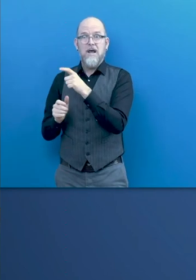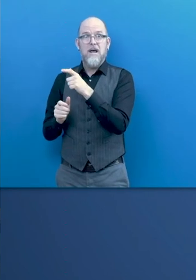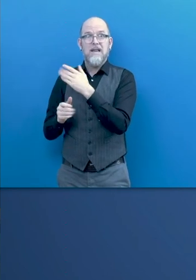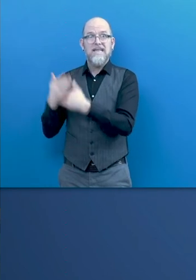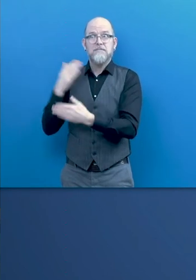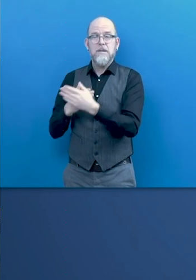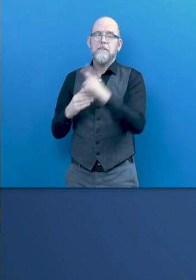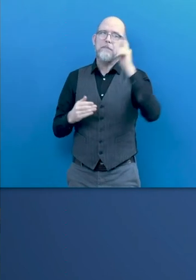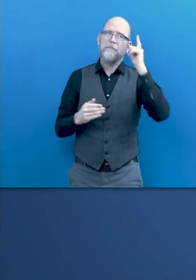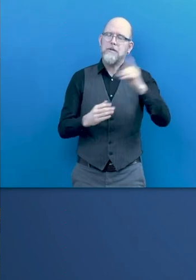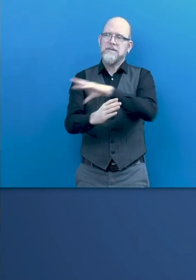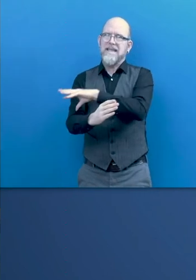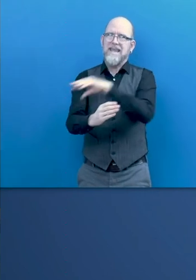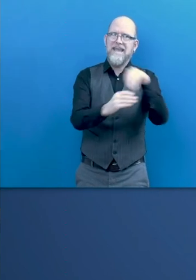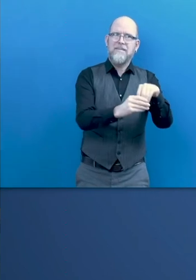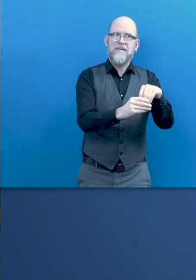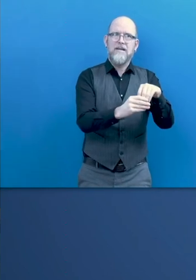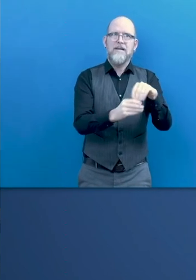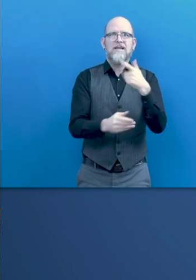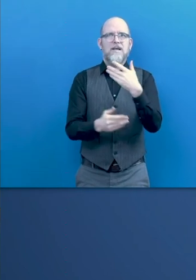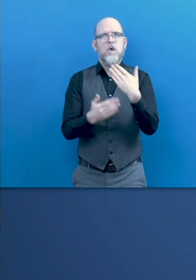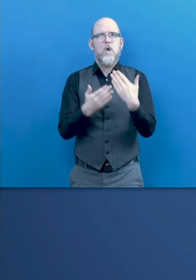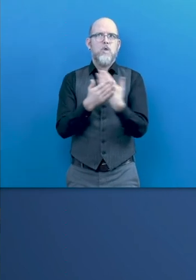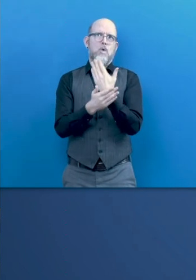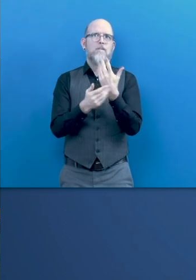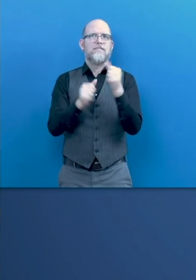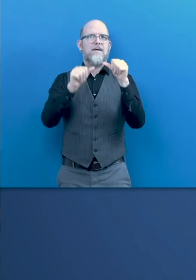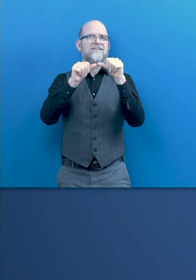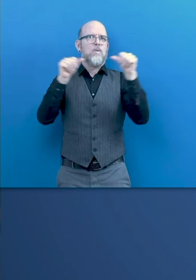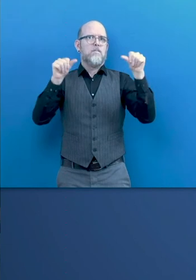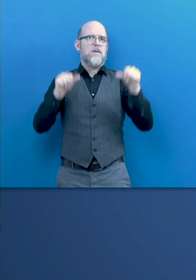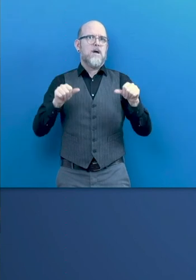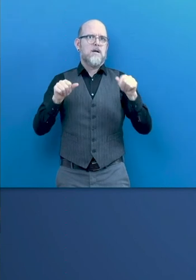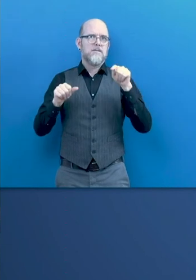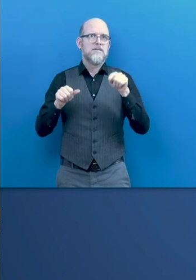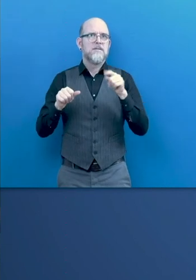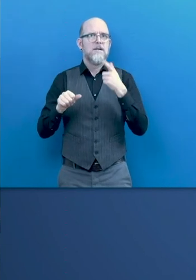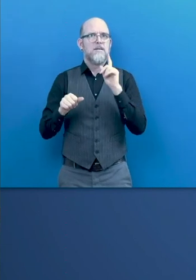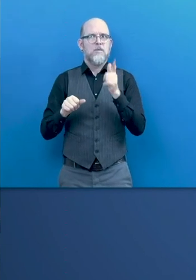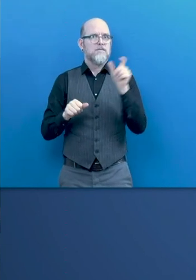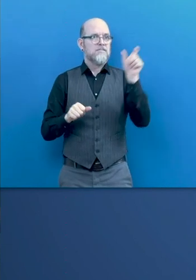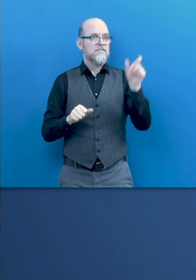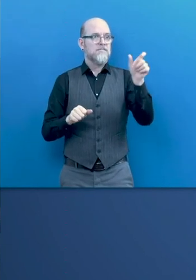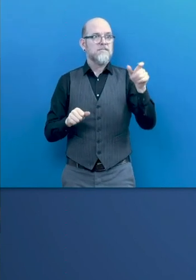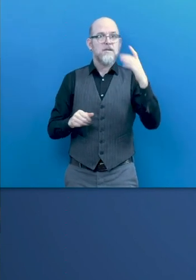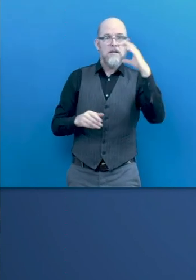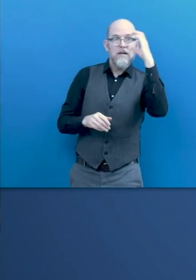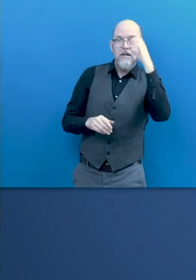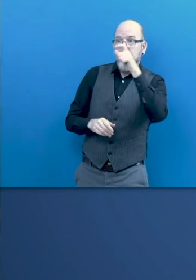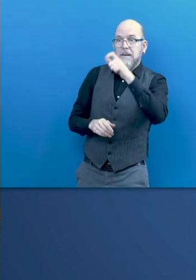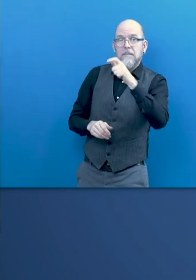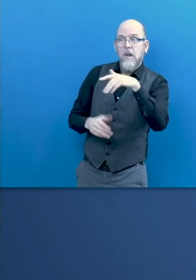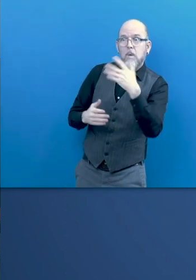of recruiting talent, acquiring talent, and also reskilling or